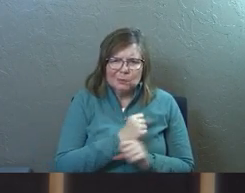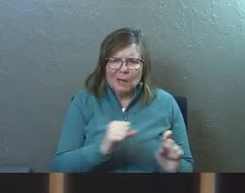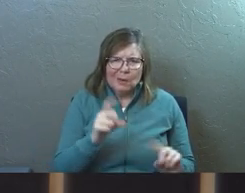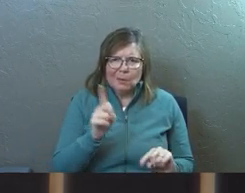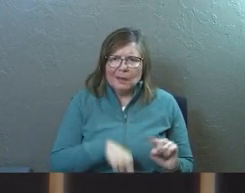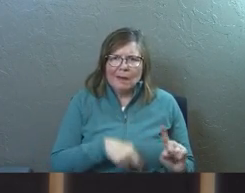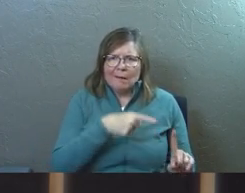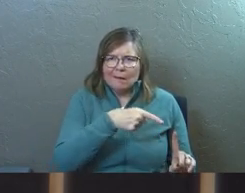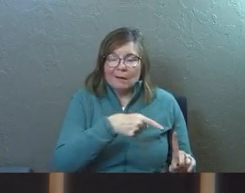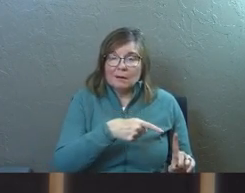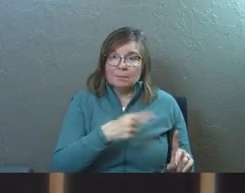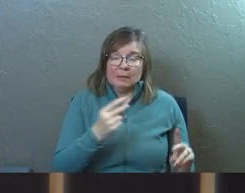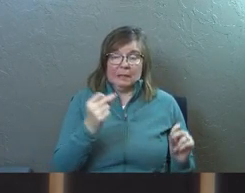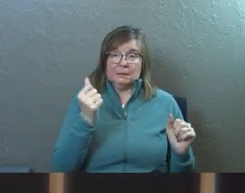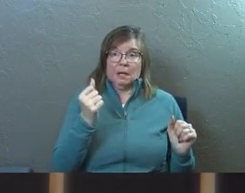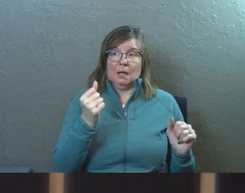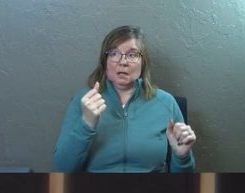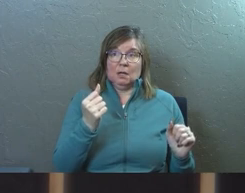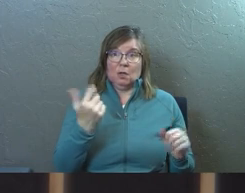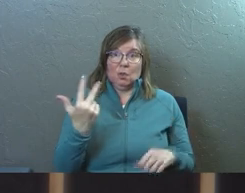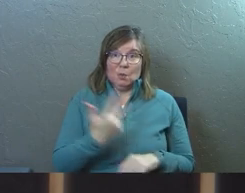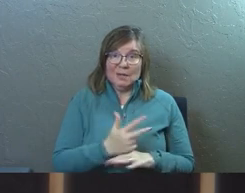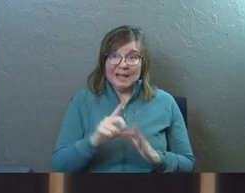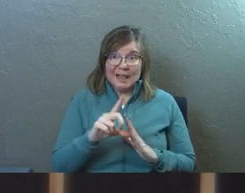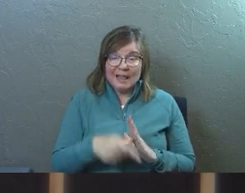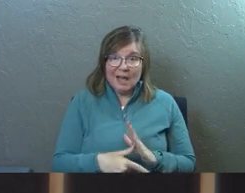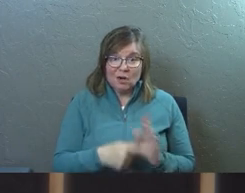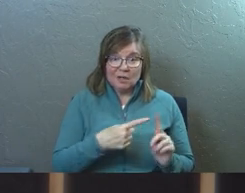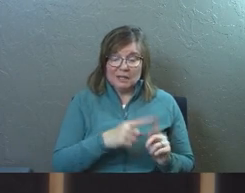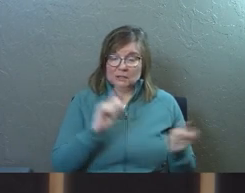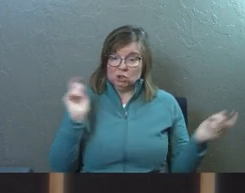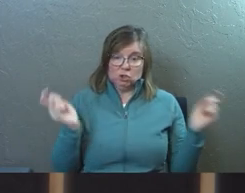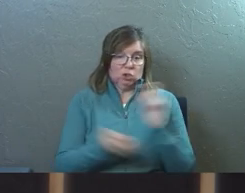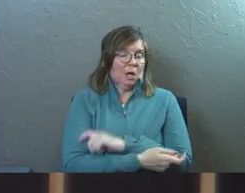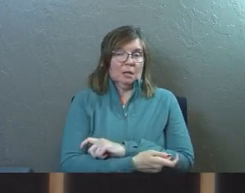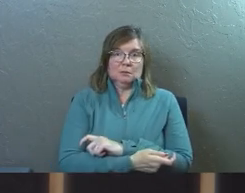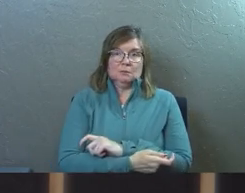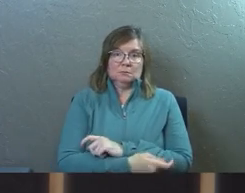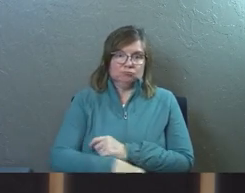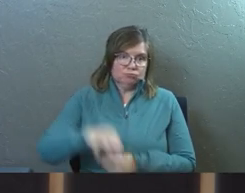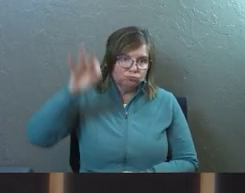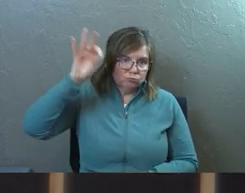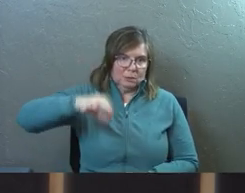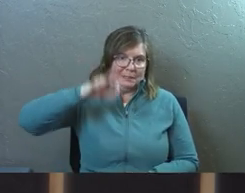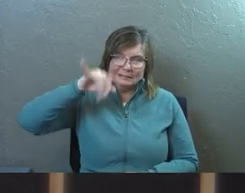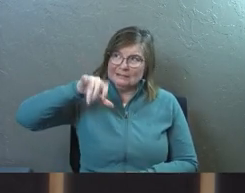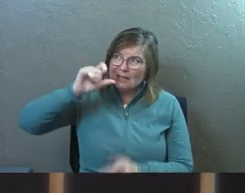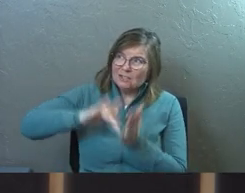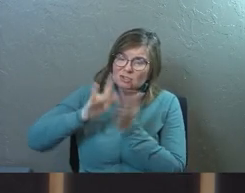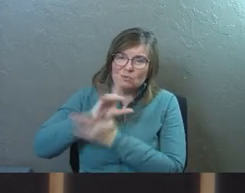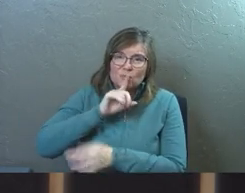guy. All of a sudden, three days later, he's out preaching that Jesus is real.